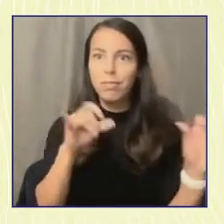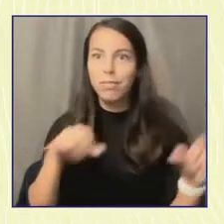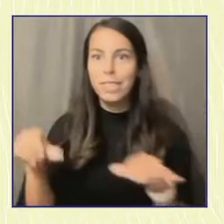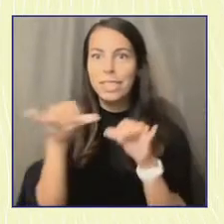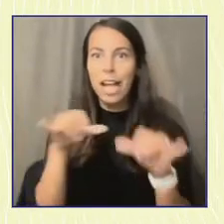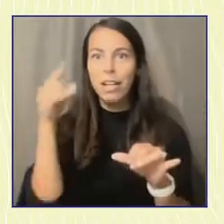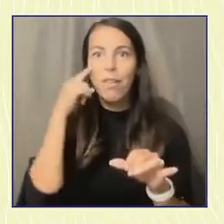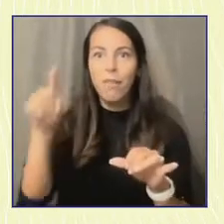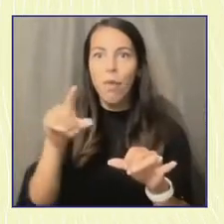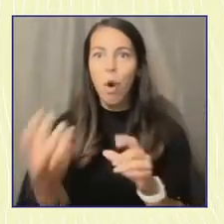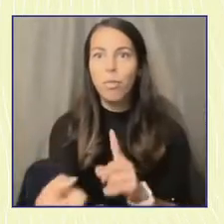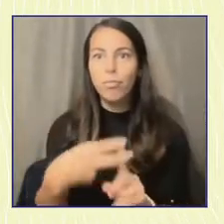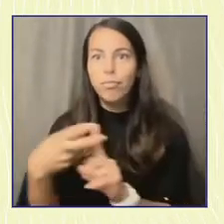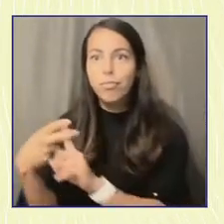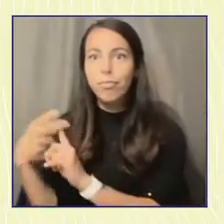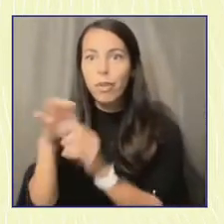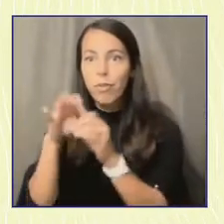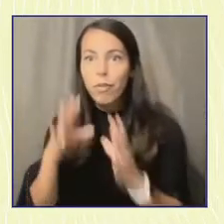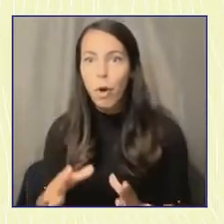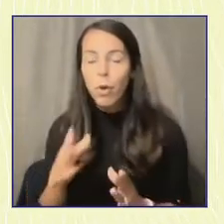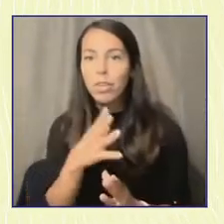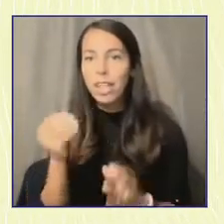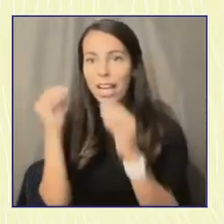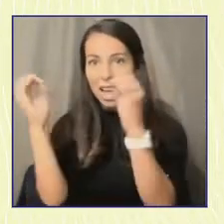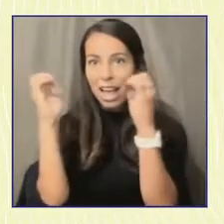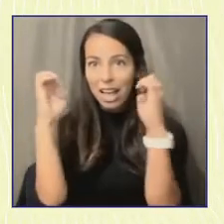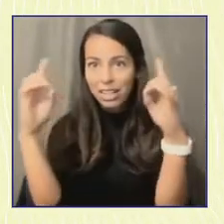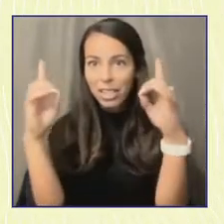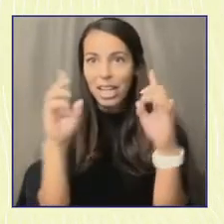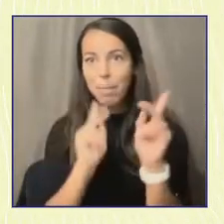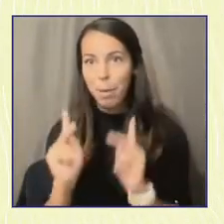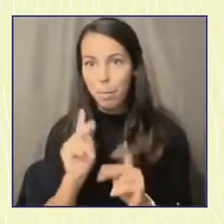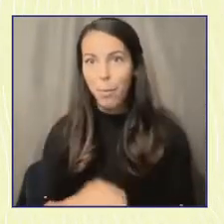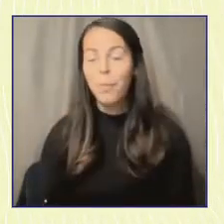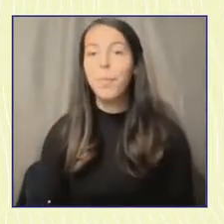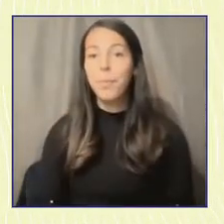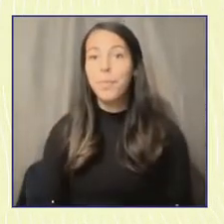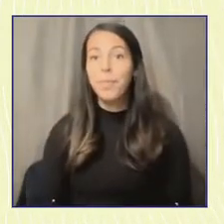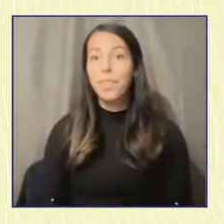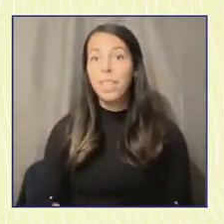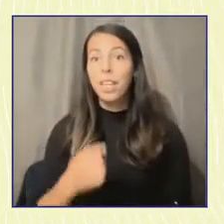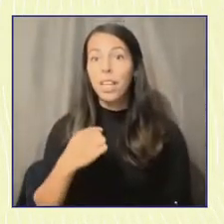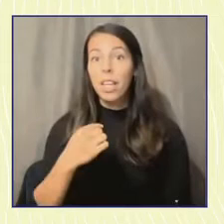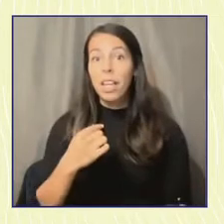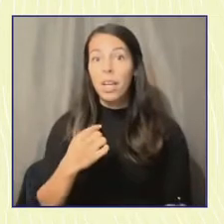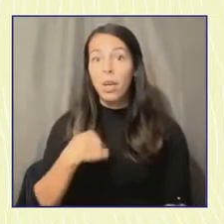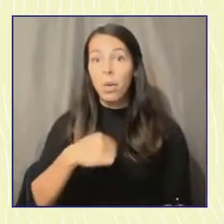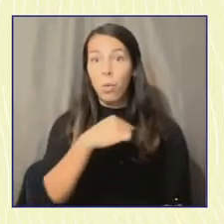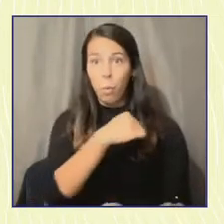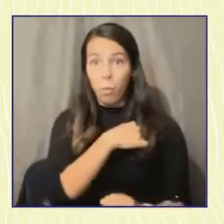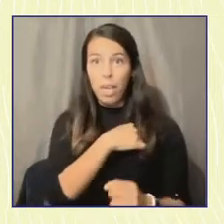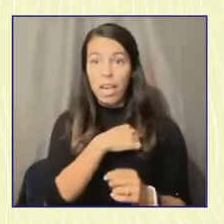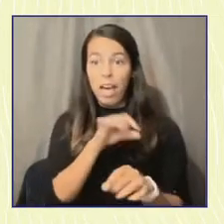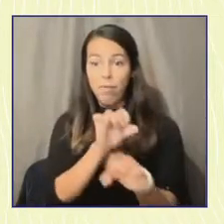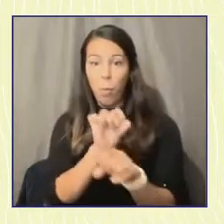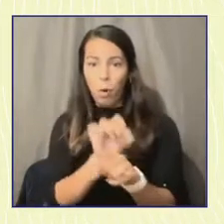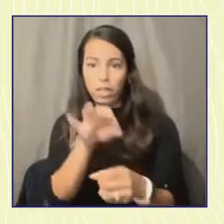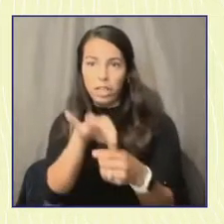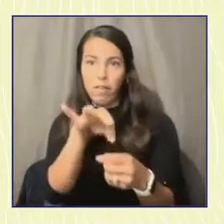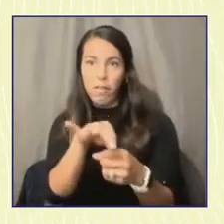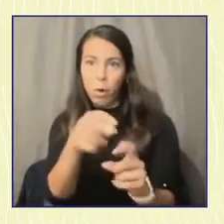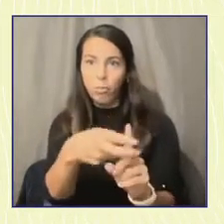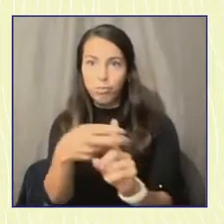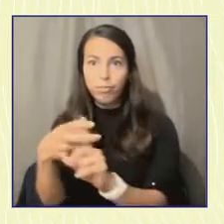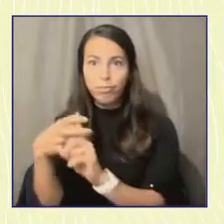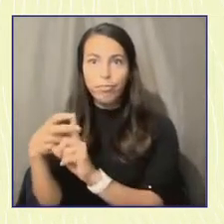civic engagement, and civic education. Those of us who have worked organizations in the voter engagement space, we have relied on